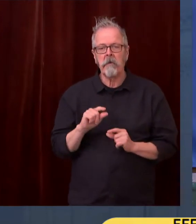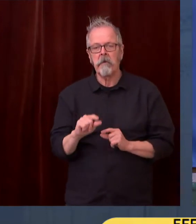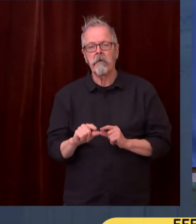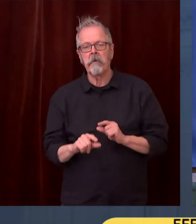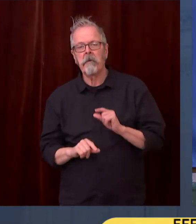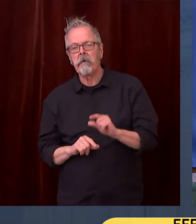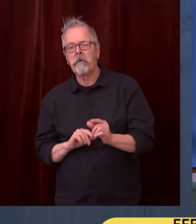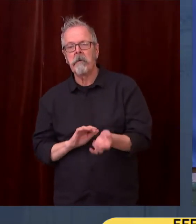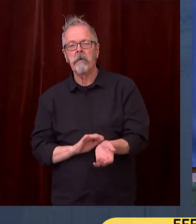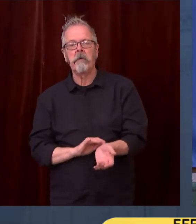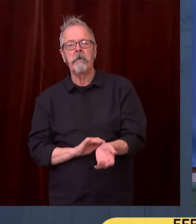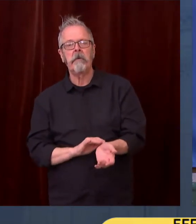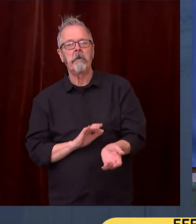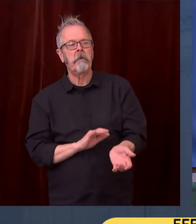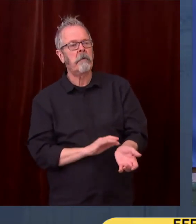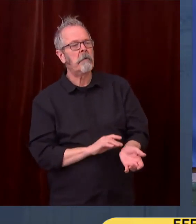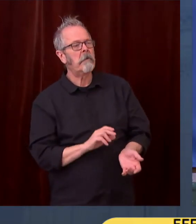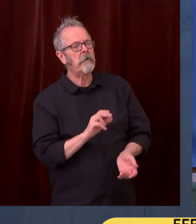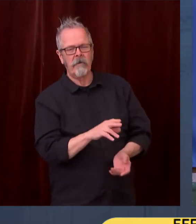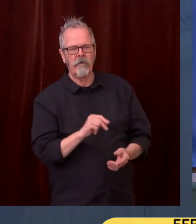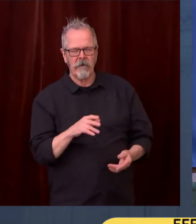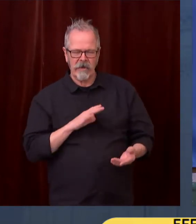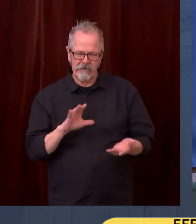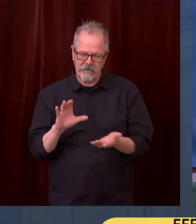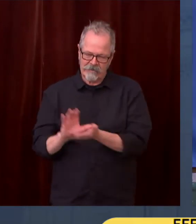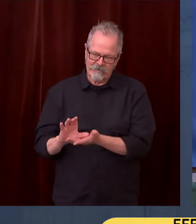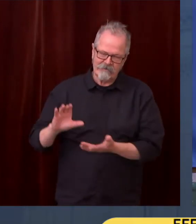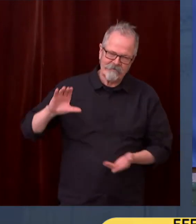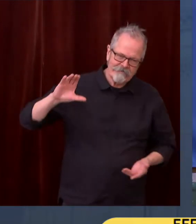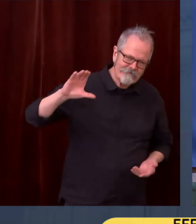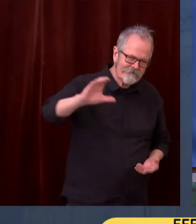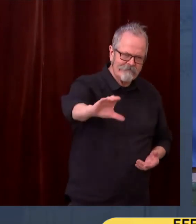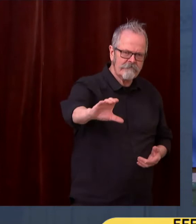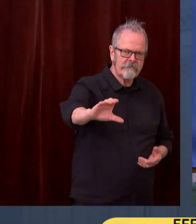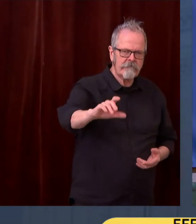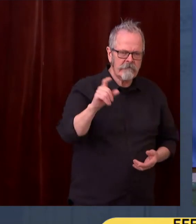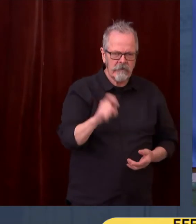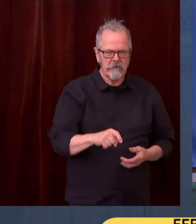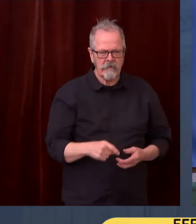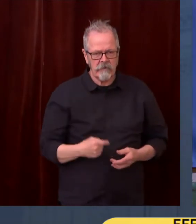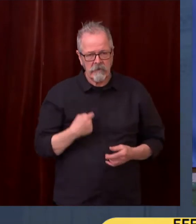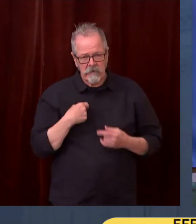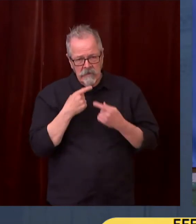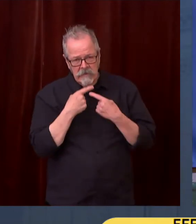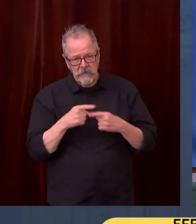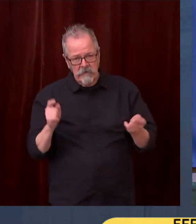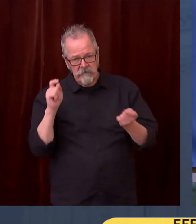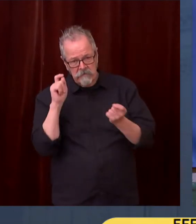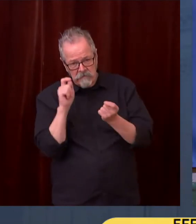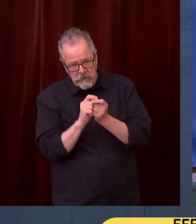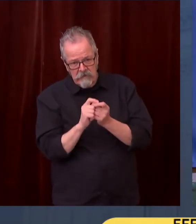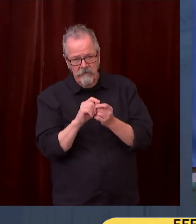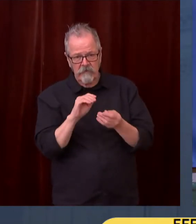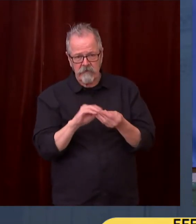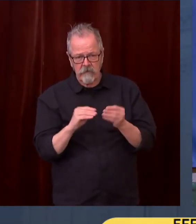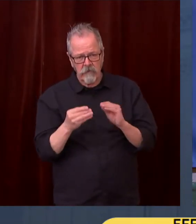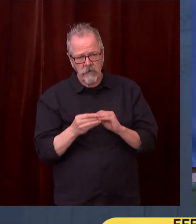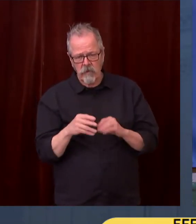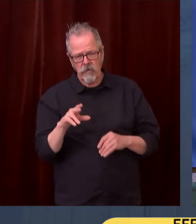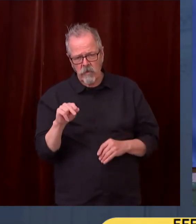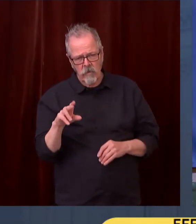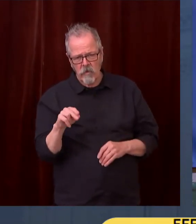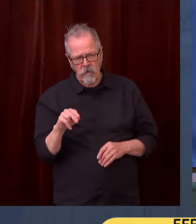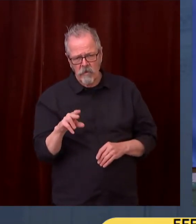but it's closer to the hundreds of millions than the tens of millions that I believe are necessary to respond to this crisis in its